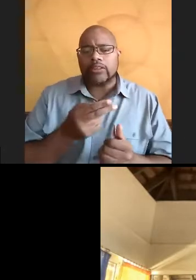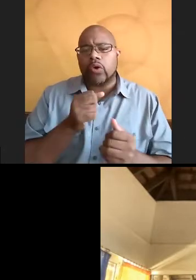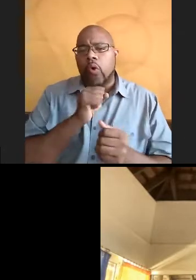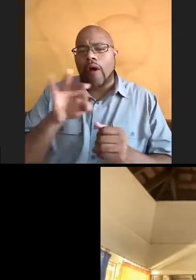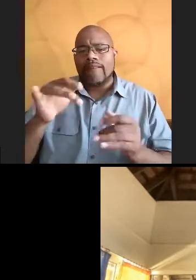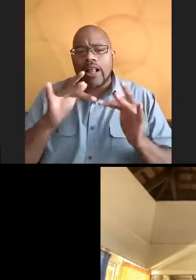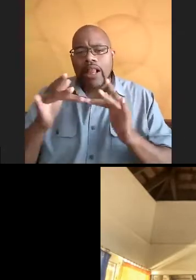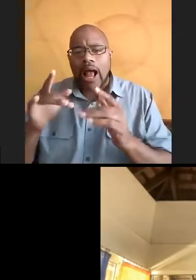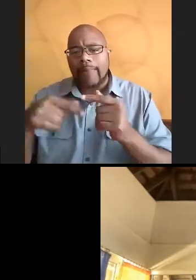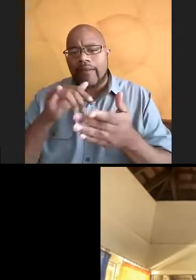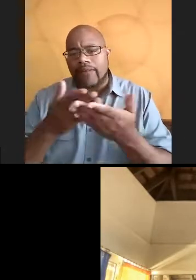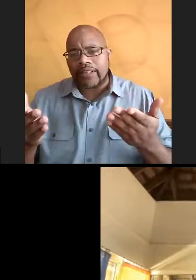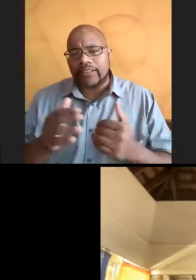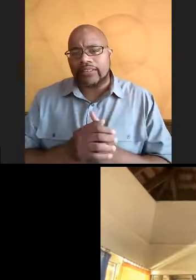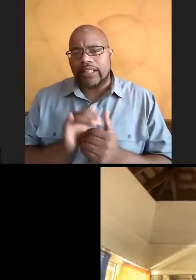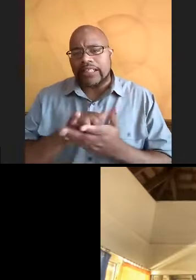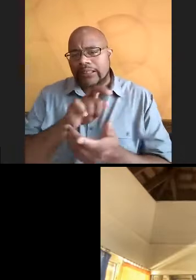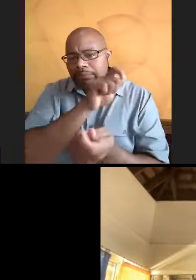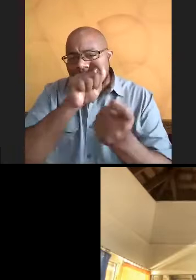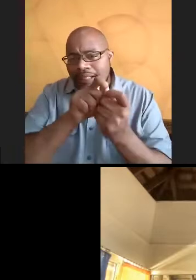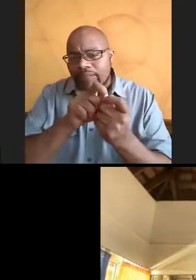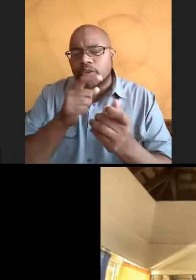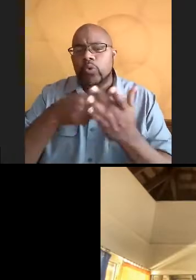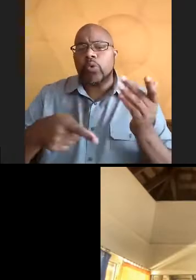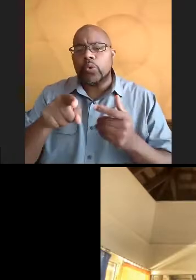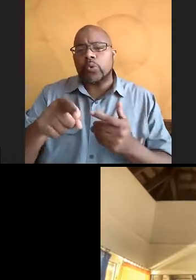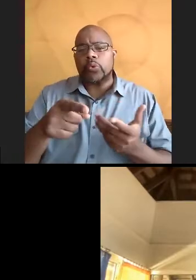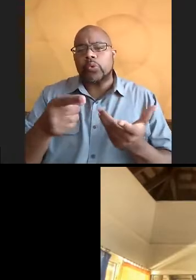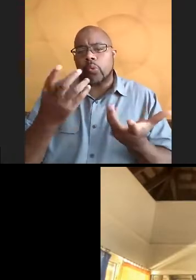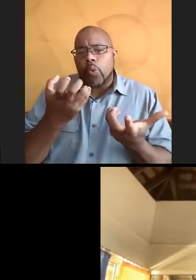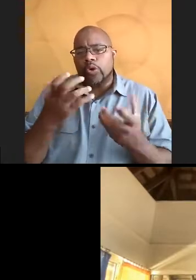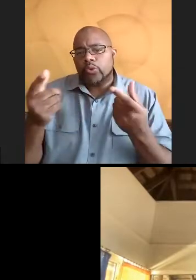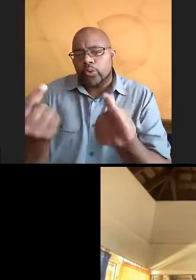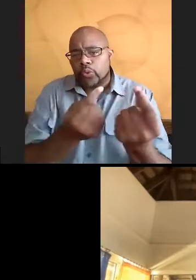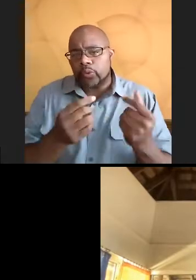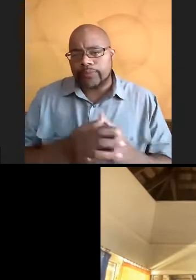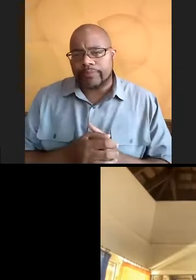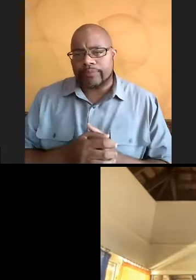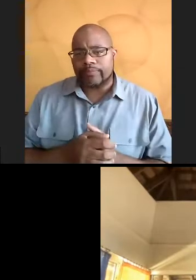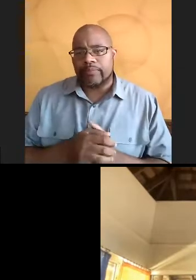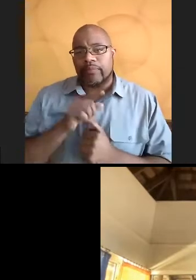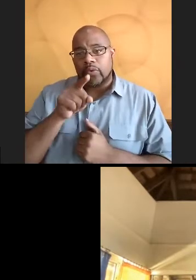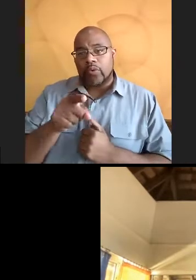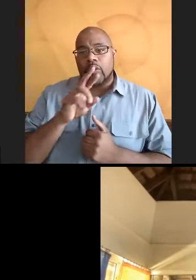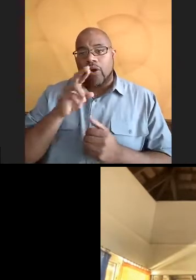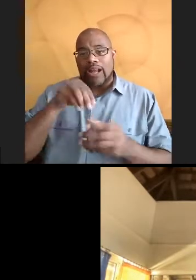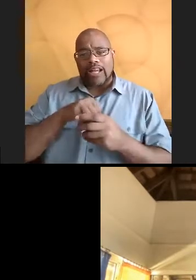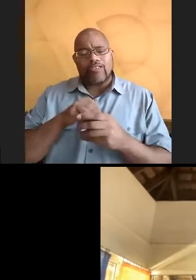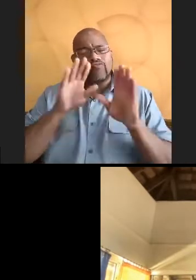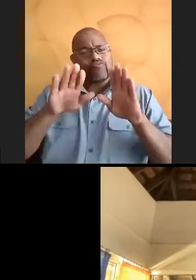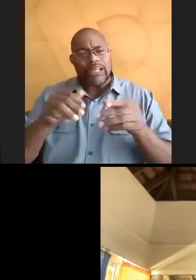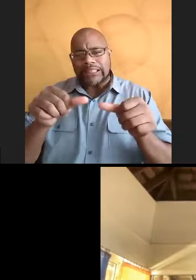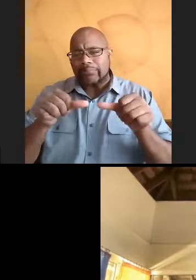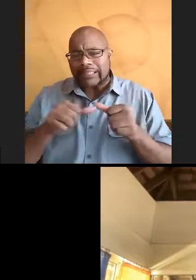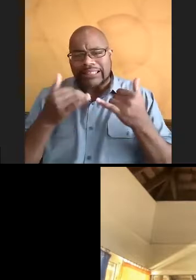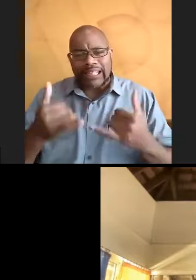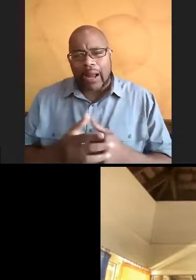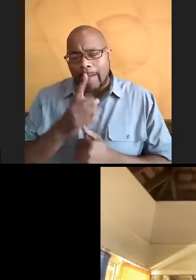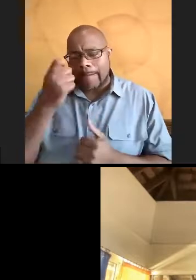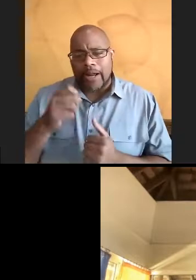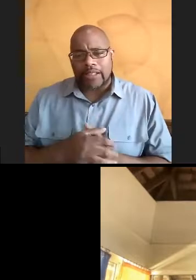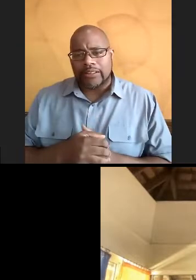things that, um, are specific to what you would like to do. You are in a great space right now because